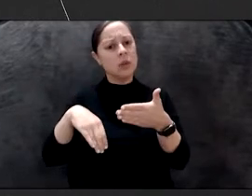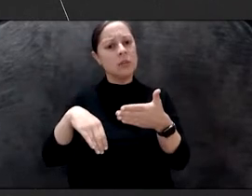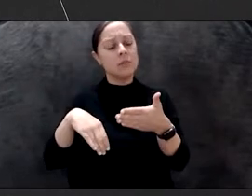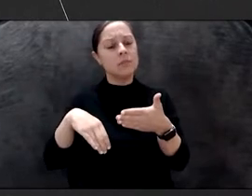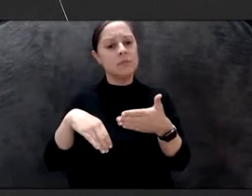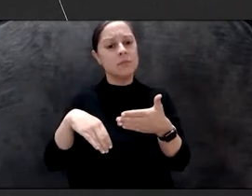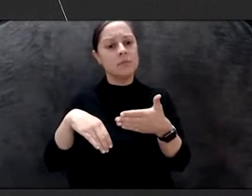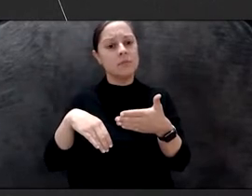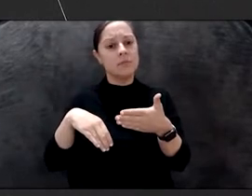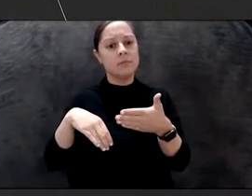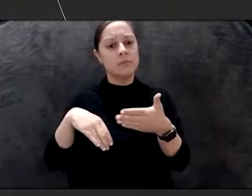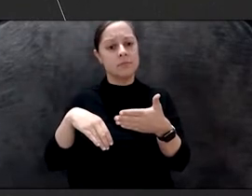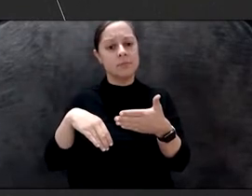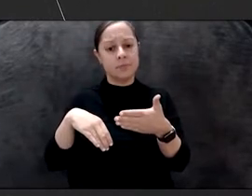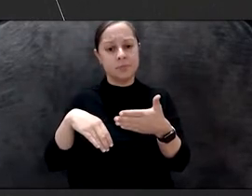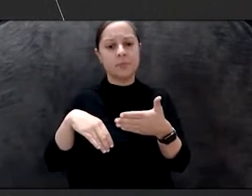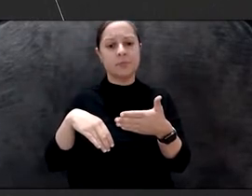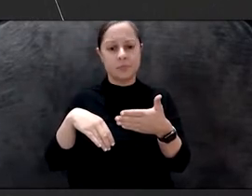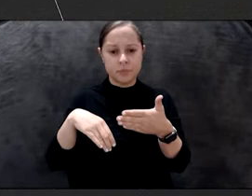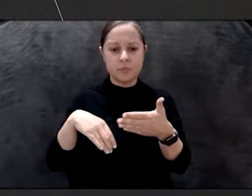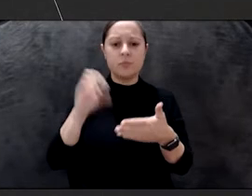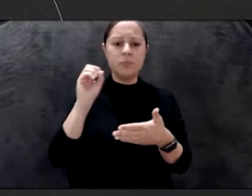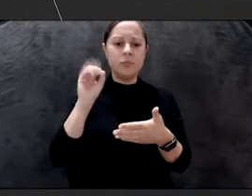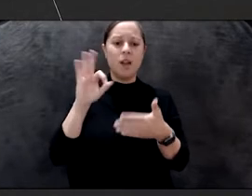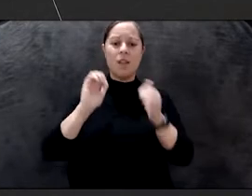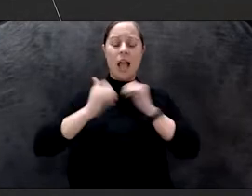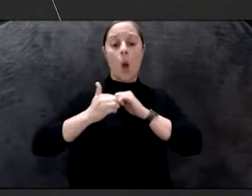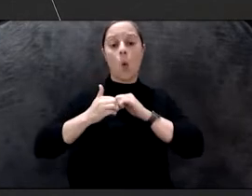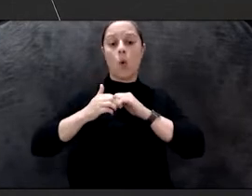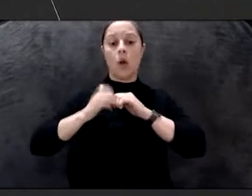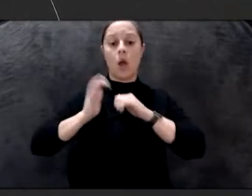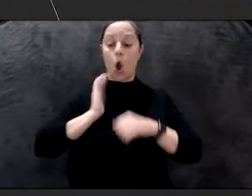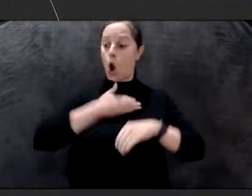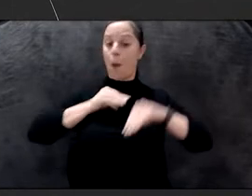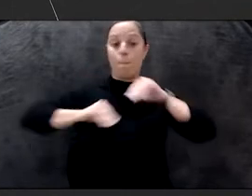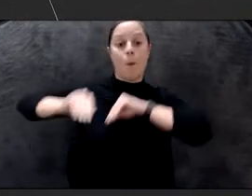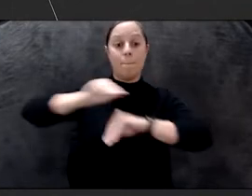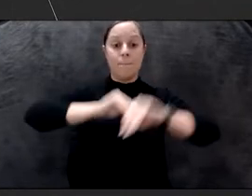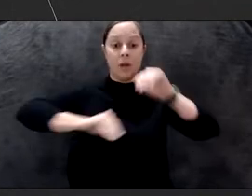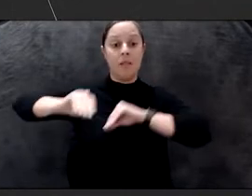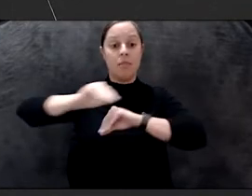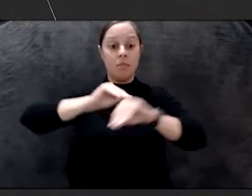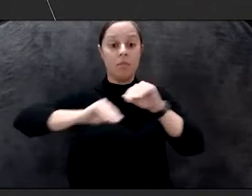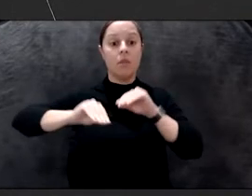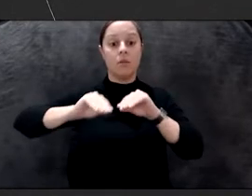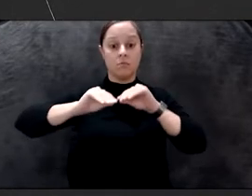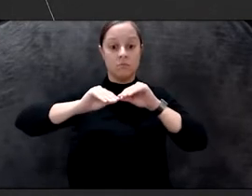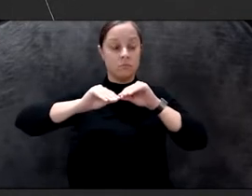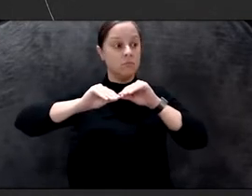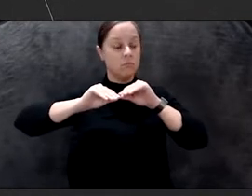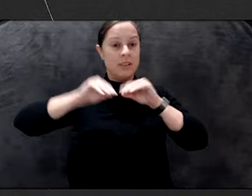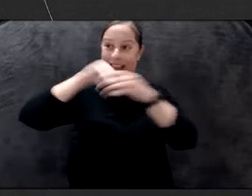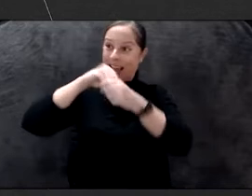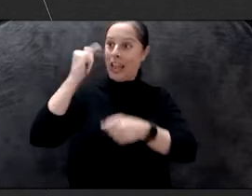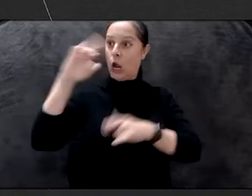mobility is spread through the year and how much this mobility also is, is affecting human civilization. And, and,